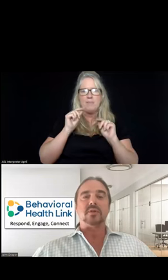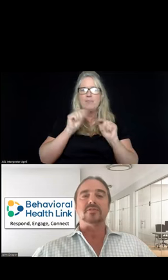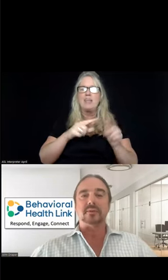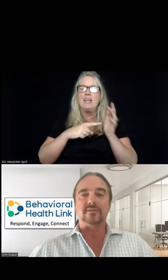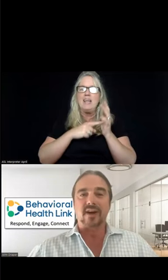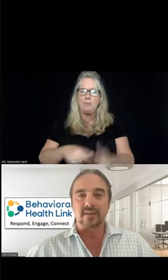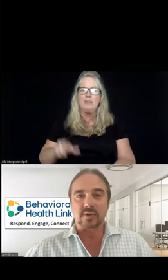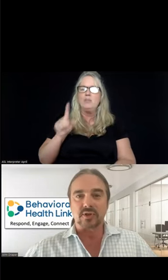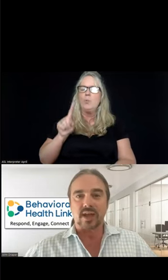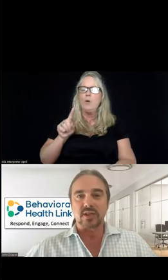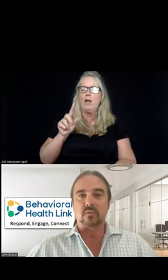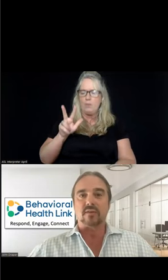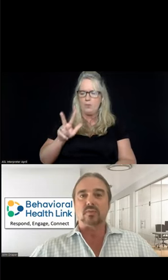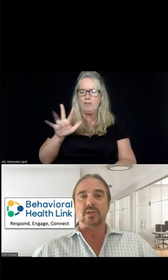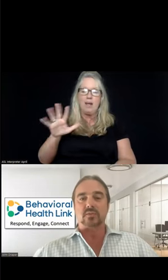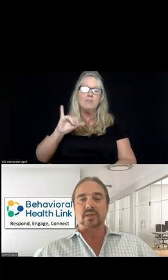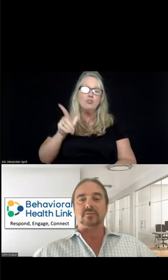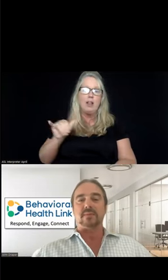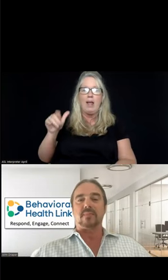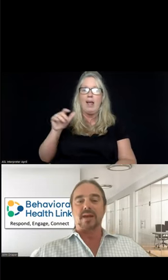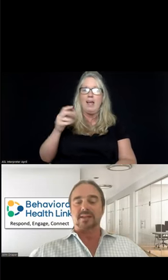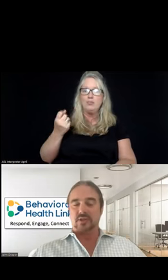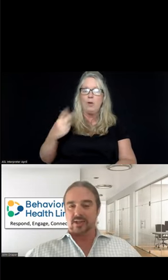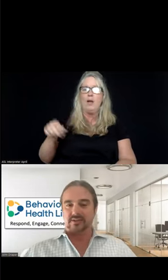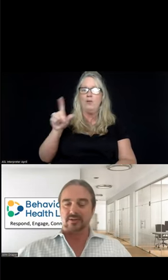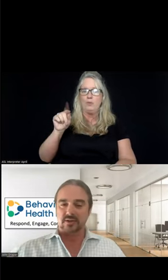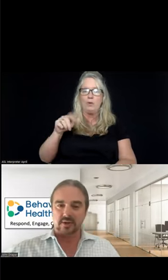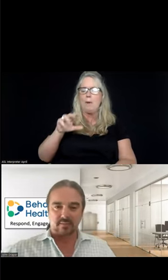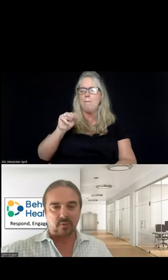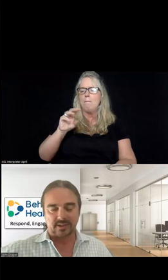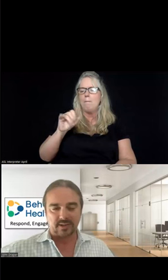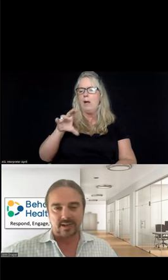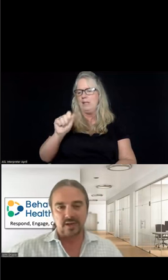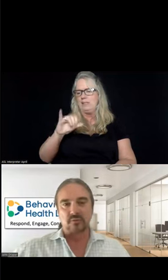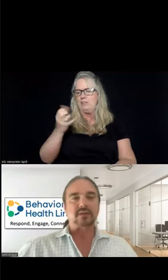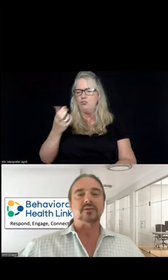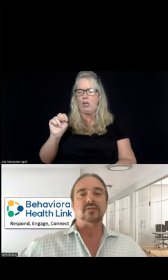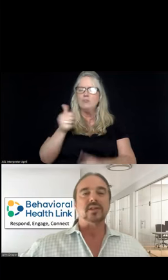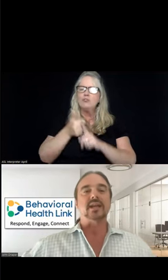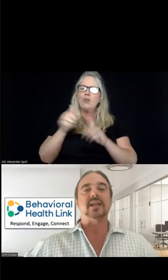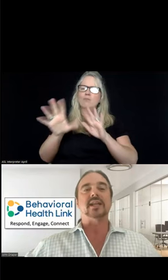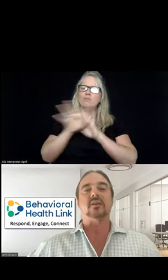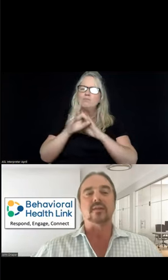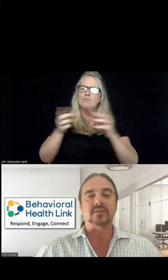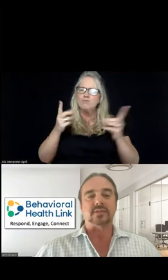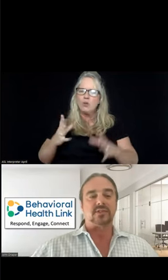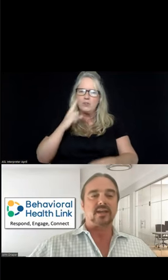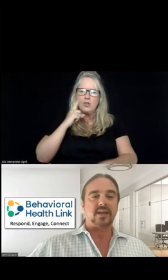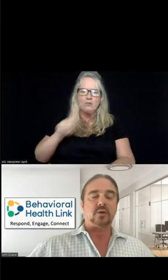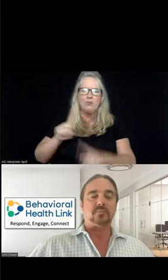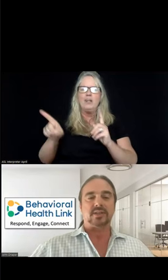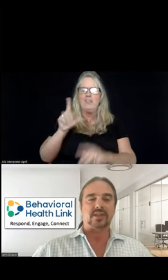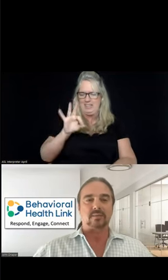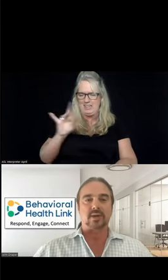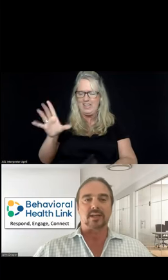135 on July 12, 2023. Monica Johnson, the newly appointed director of the 988 office, is going to